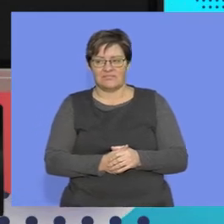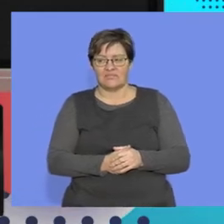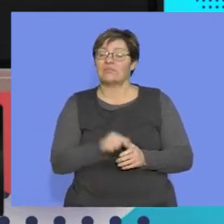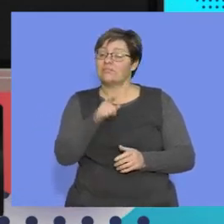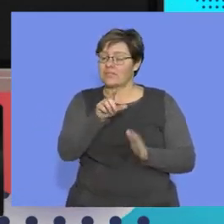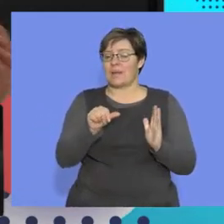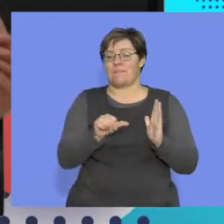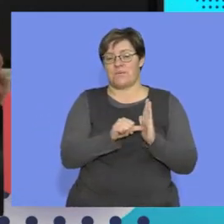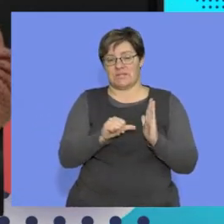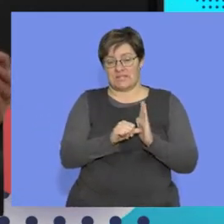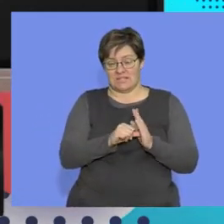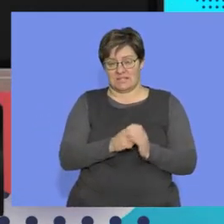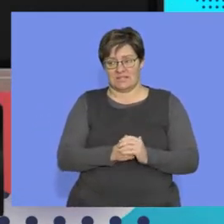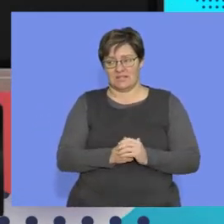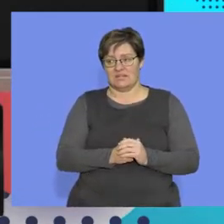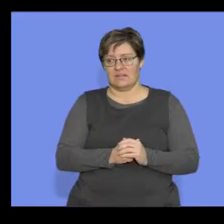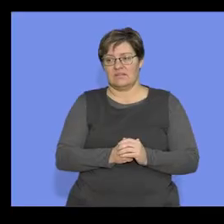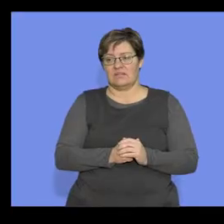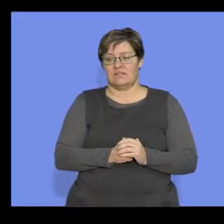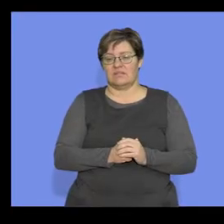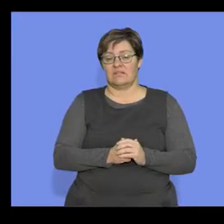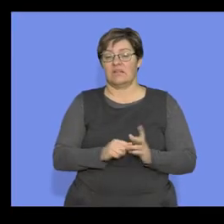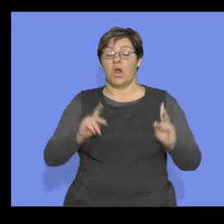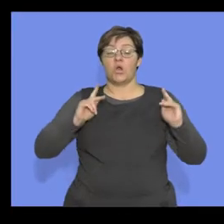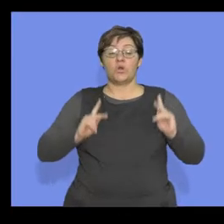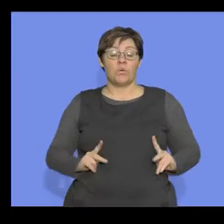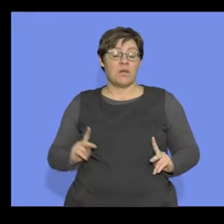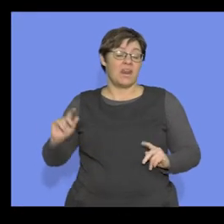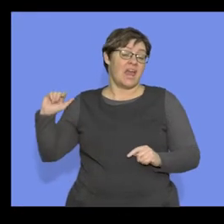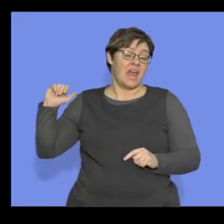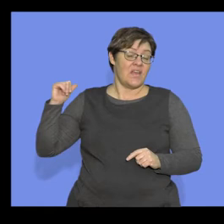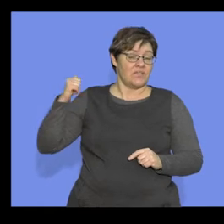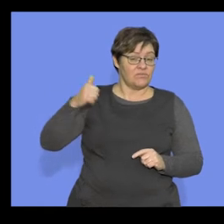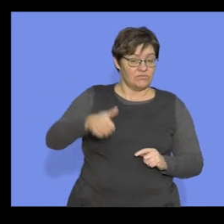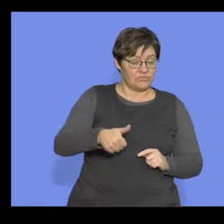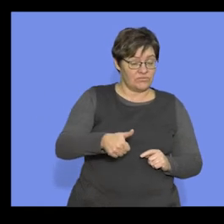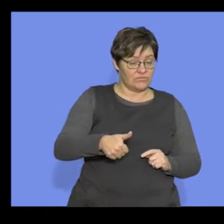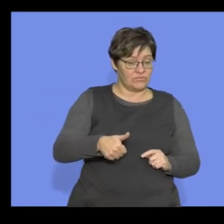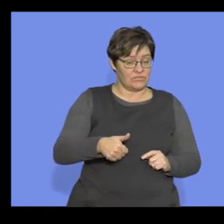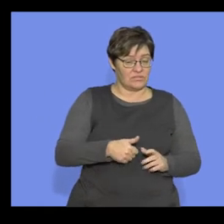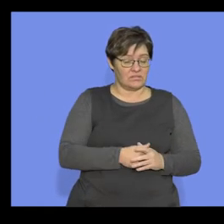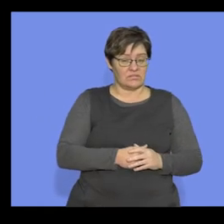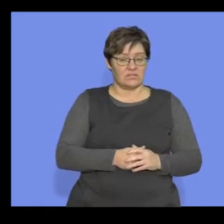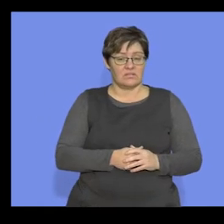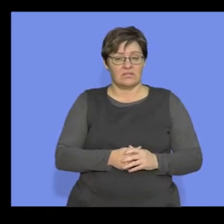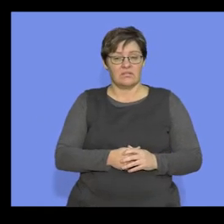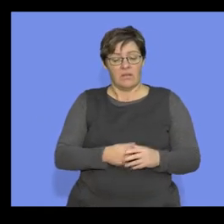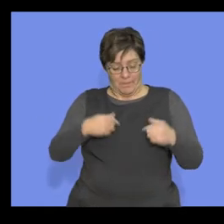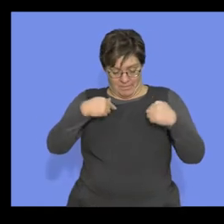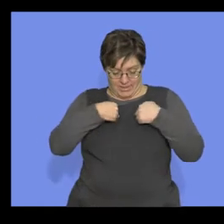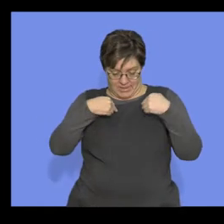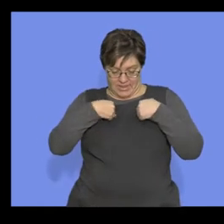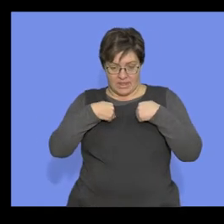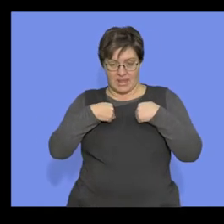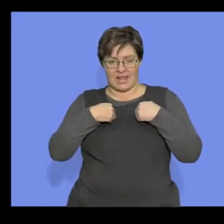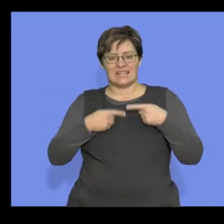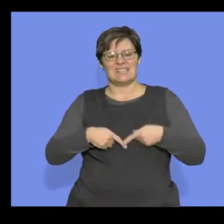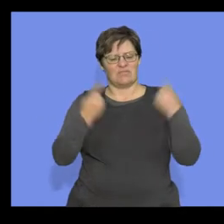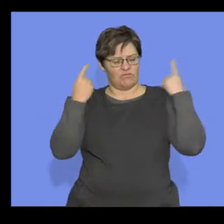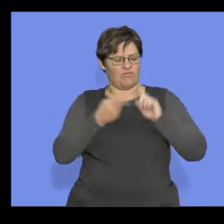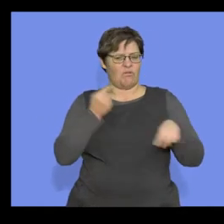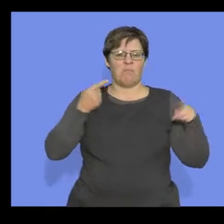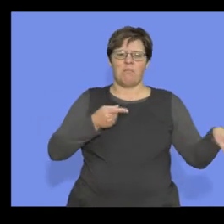And this is the important part. Human evolution is about what makes me